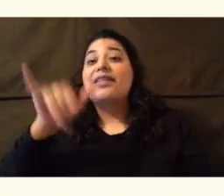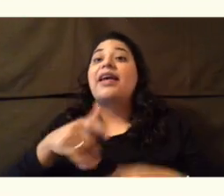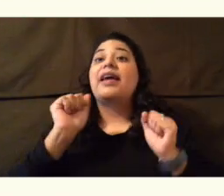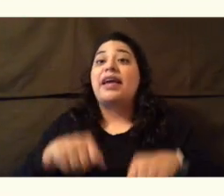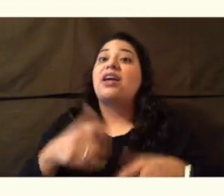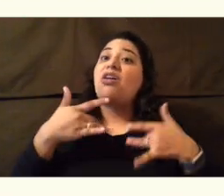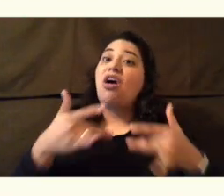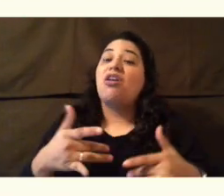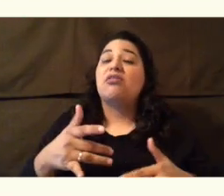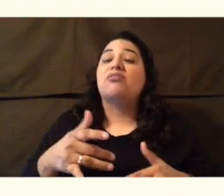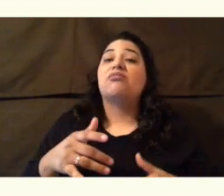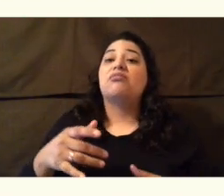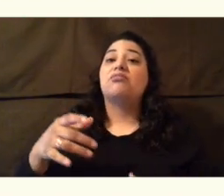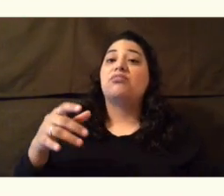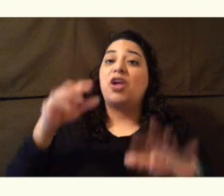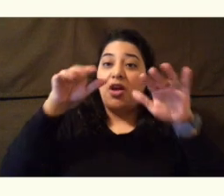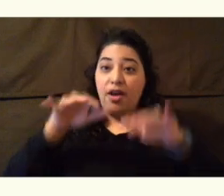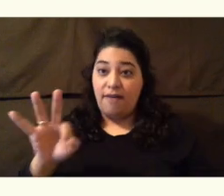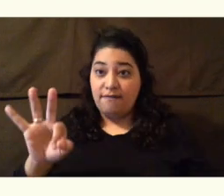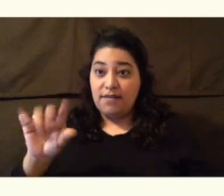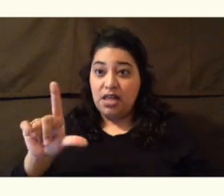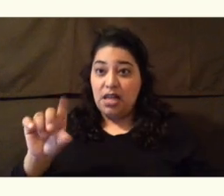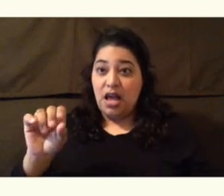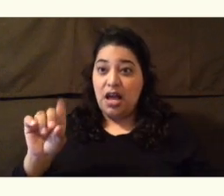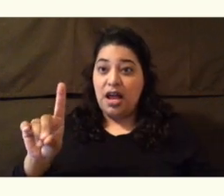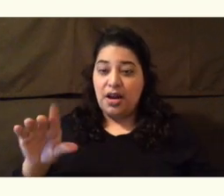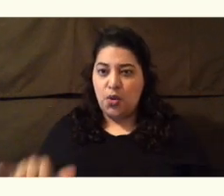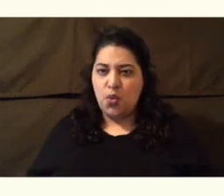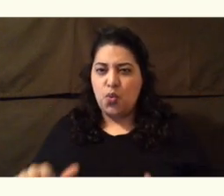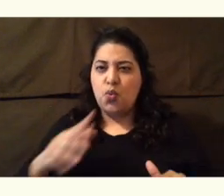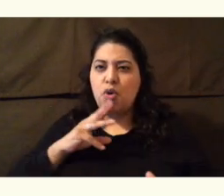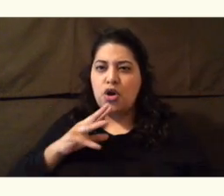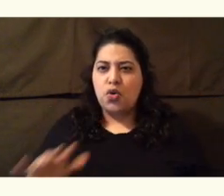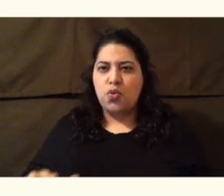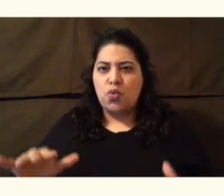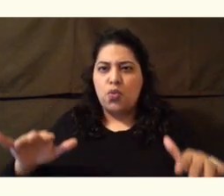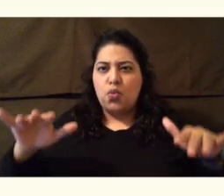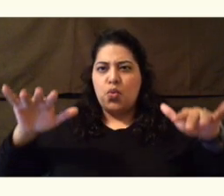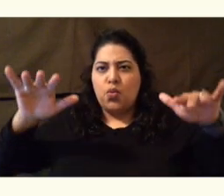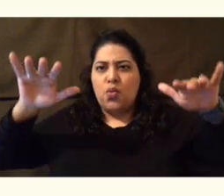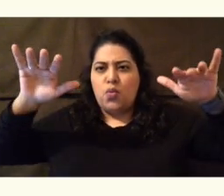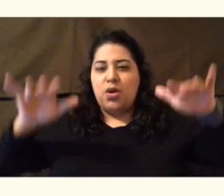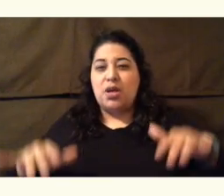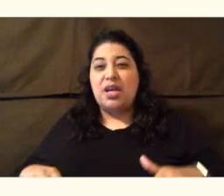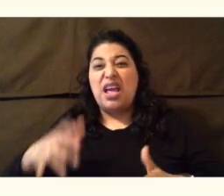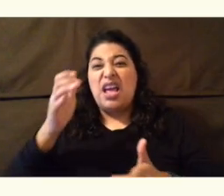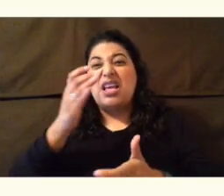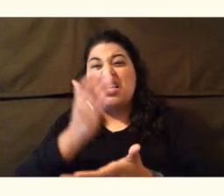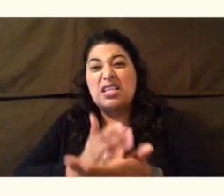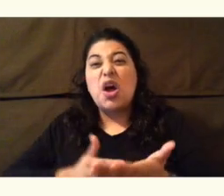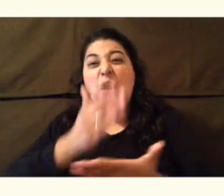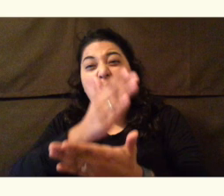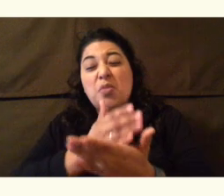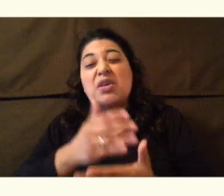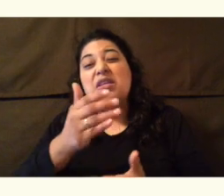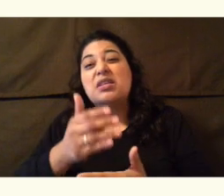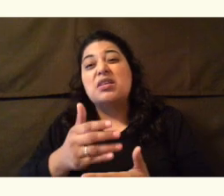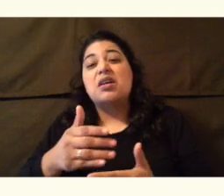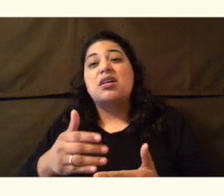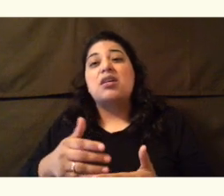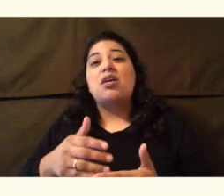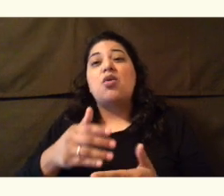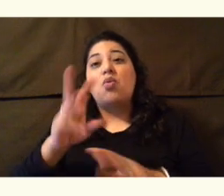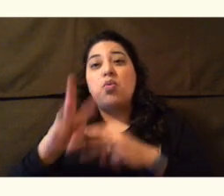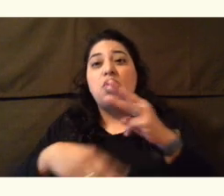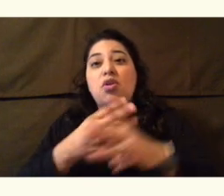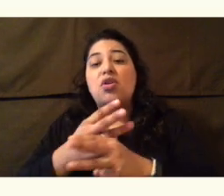In many parts of the world, there are floods every rainy season. The floods are natural and bring rich soil to